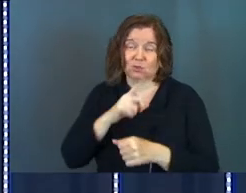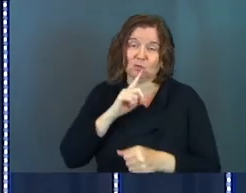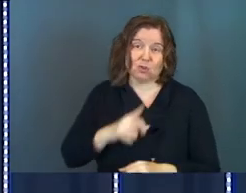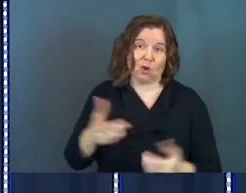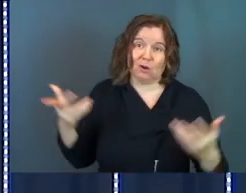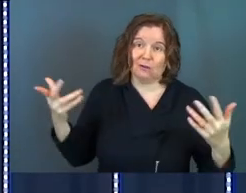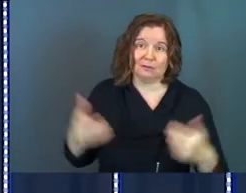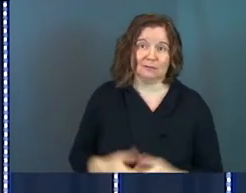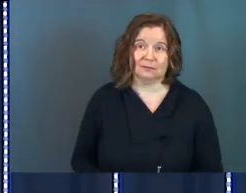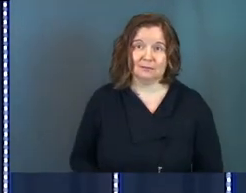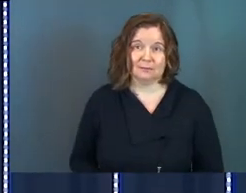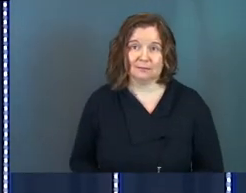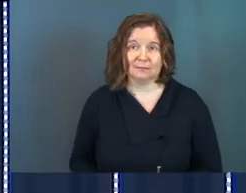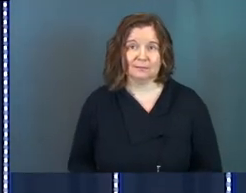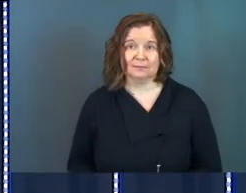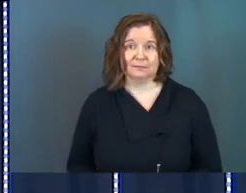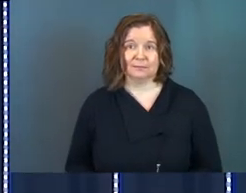are.